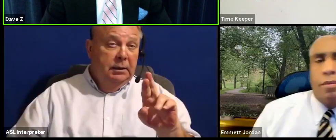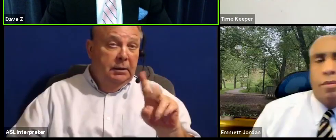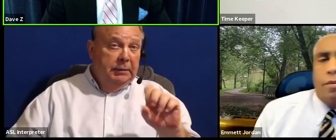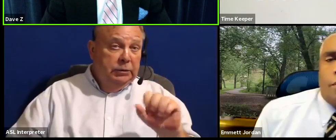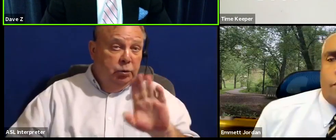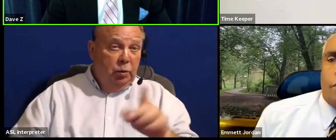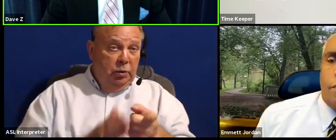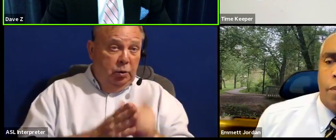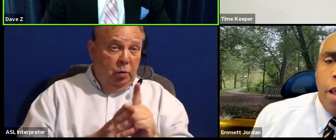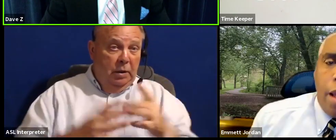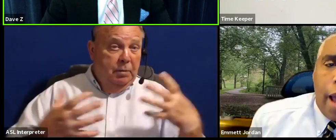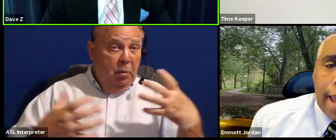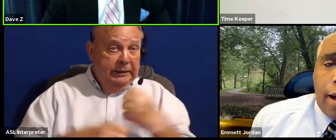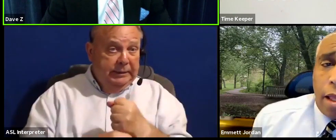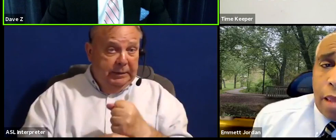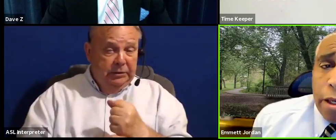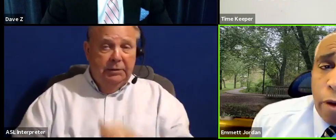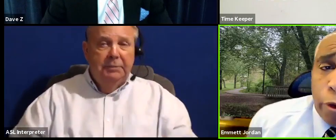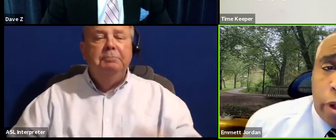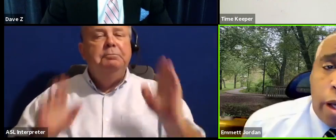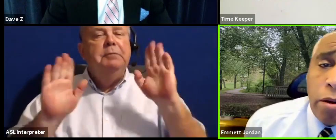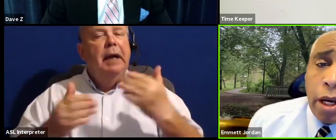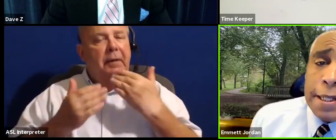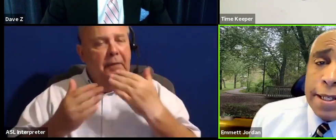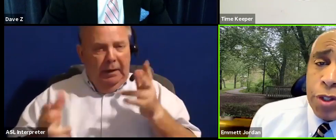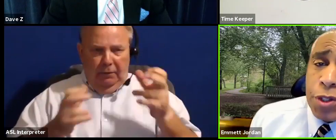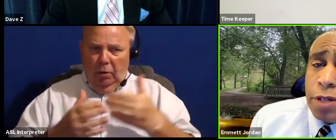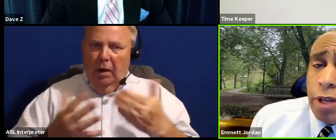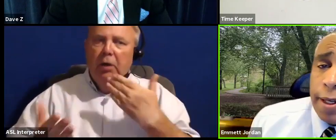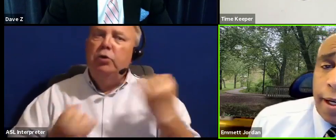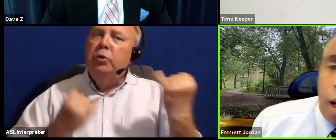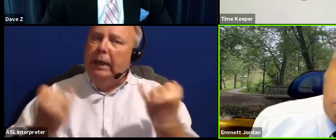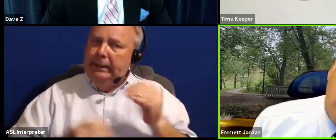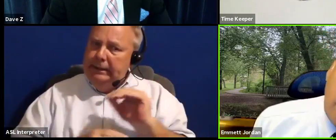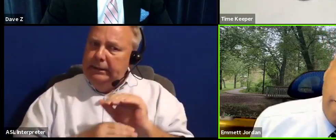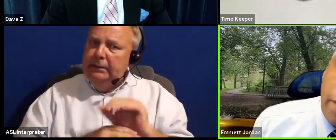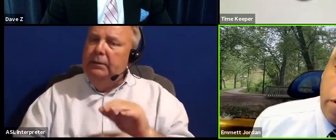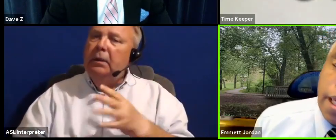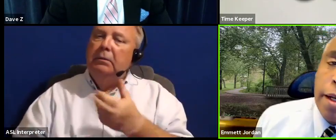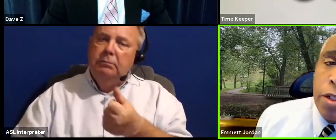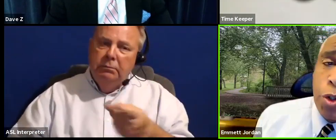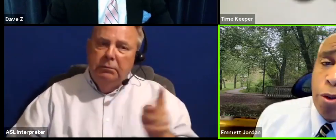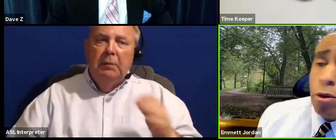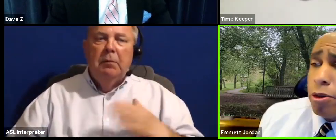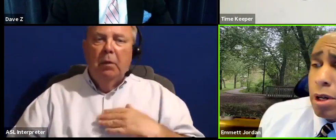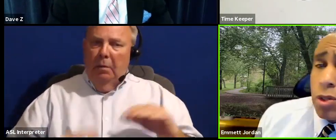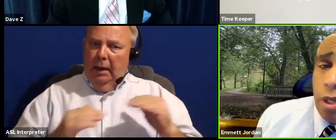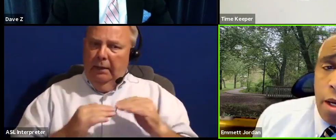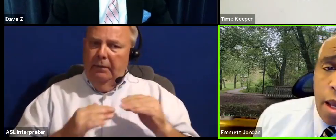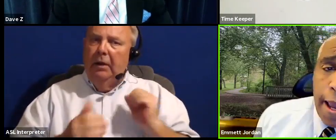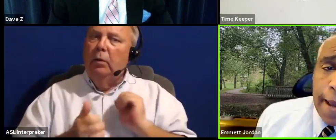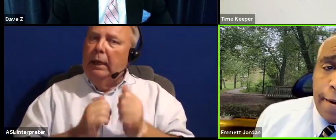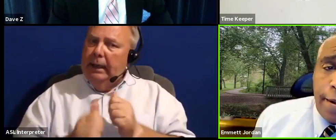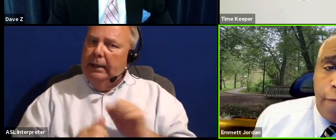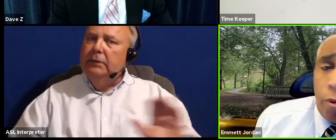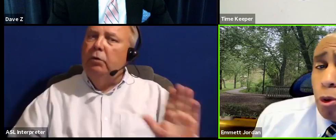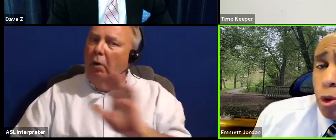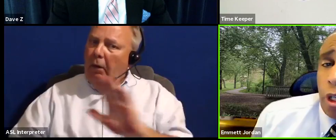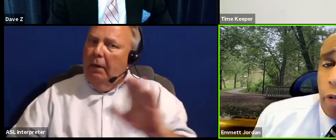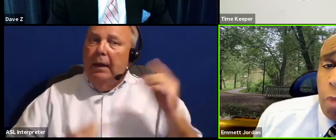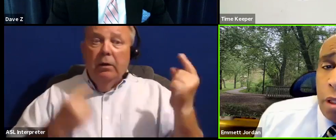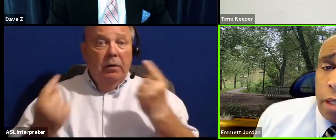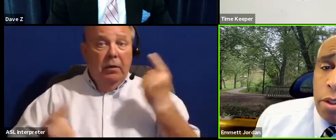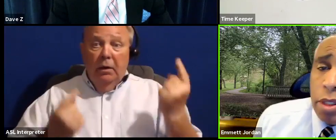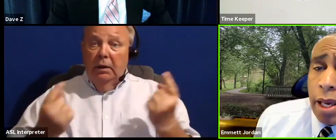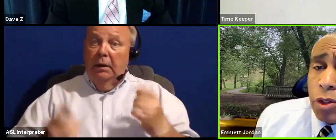minute summation, please, sir. Hey, thank you. I've heard a lot of good ideas this evening and I compliment my fellow candidates on their thoughts. And if I'm